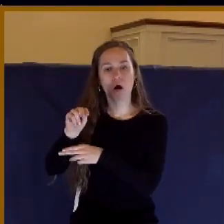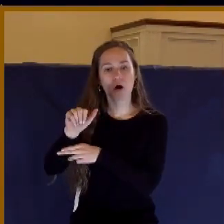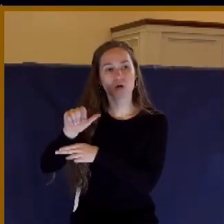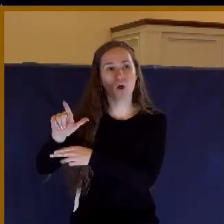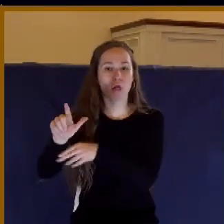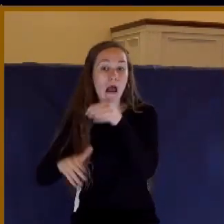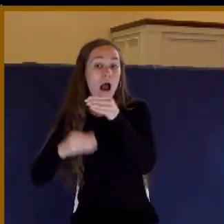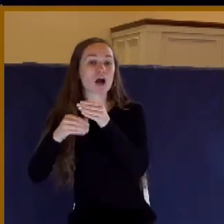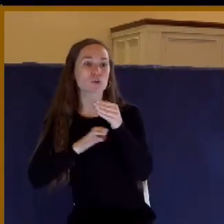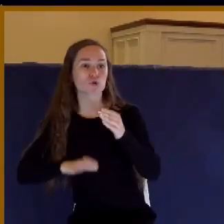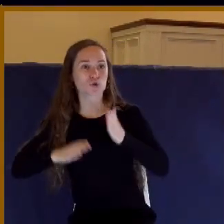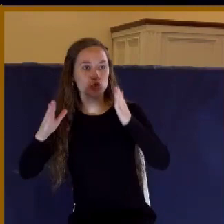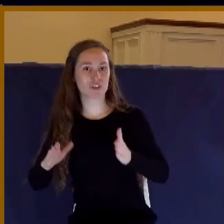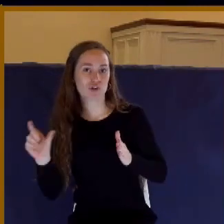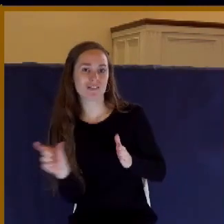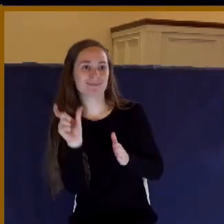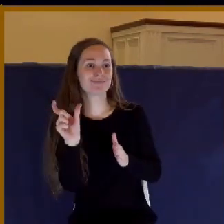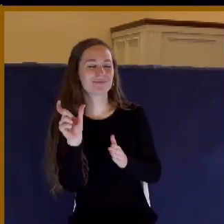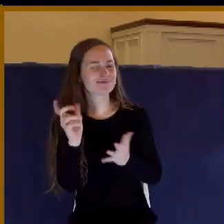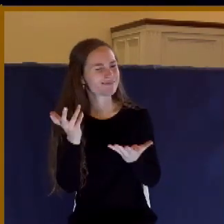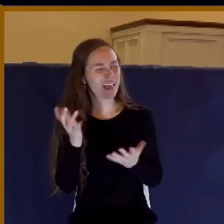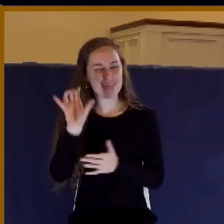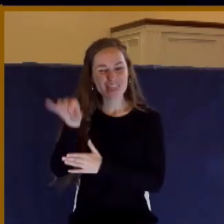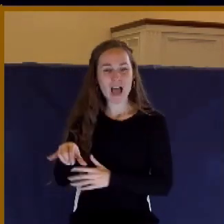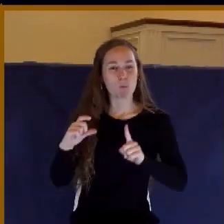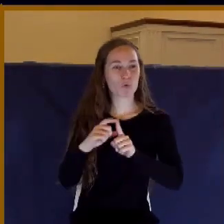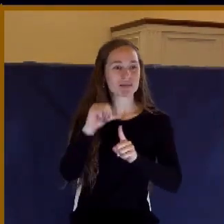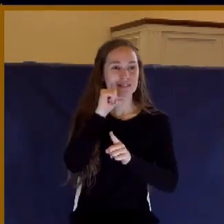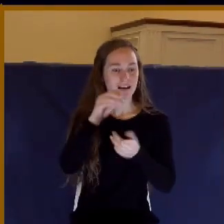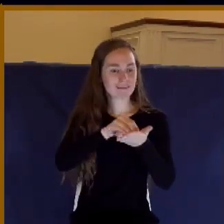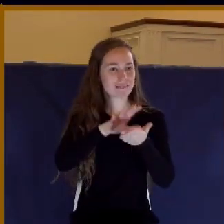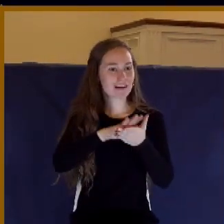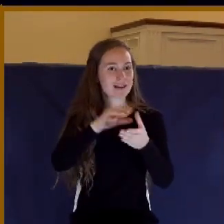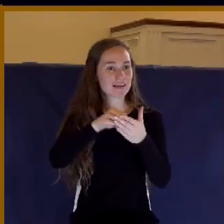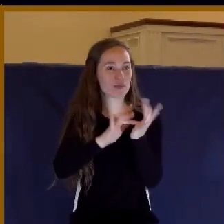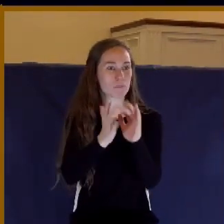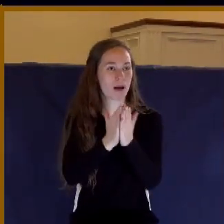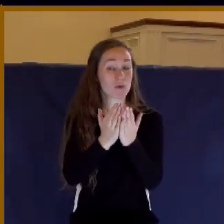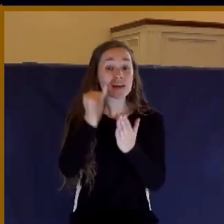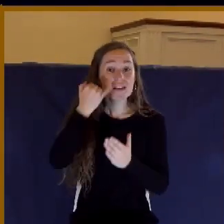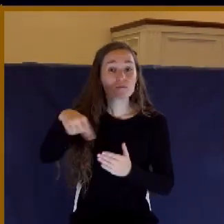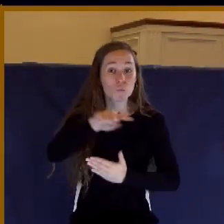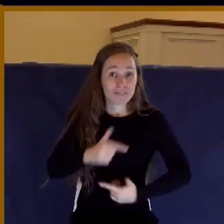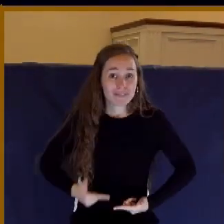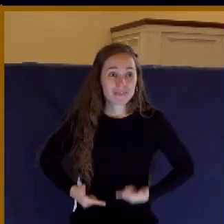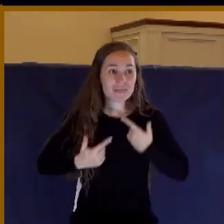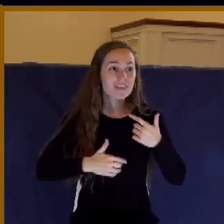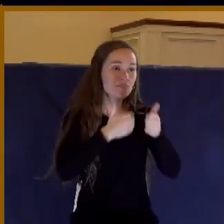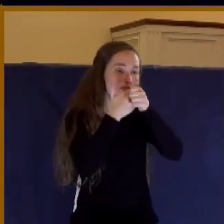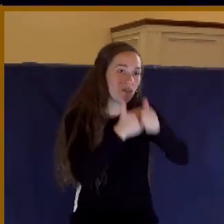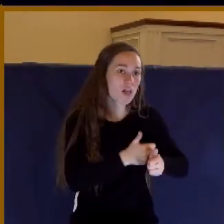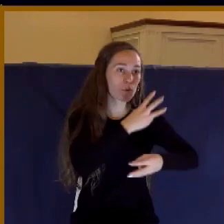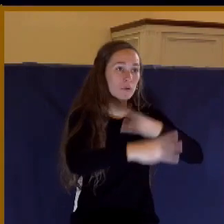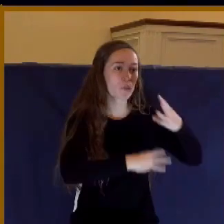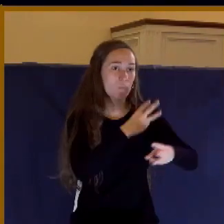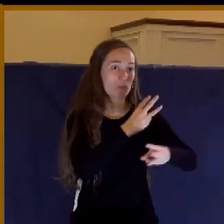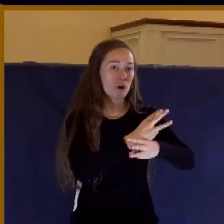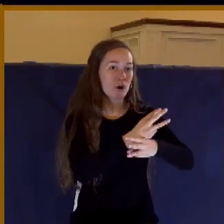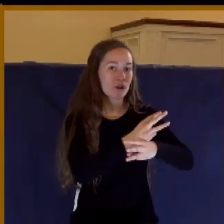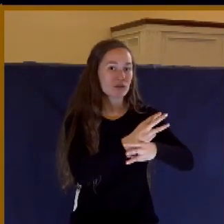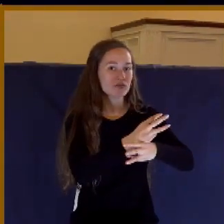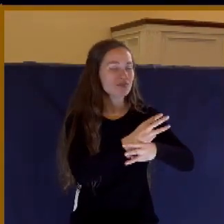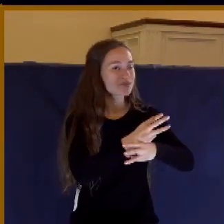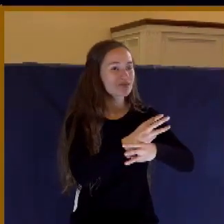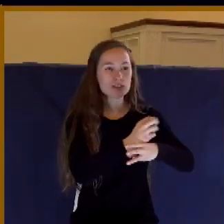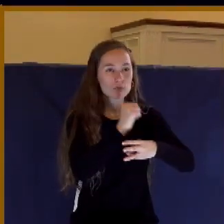I don't see that in the Bible anywhere. If you live in the flesh, if you live like the world, you're just a carnal